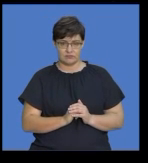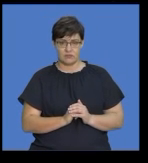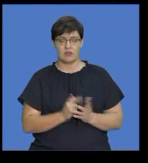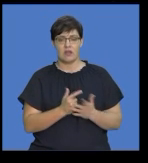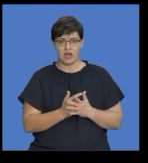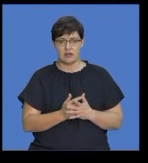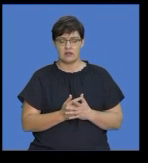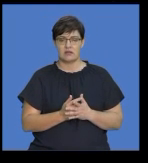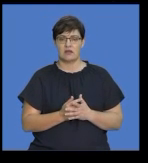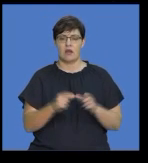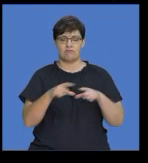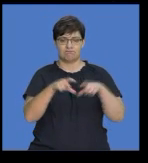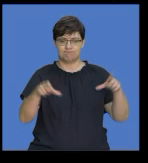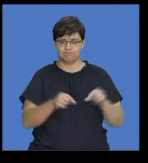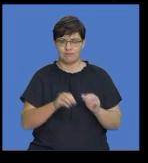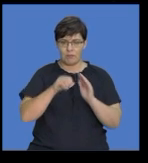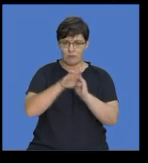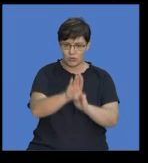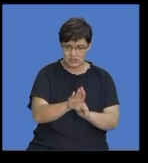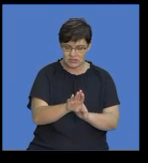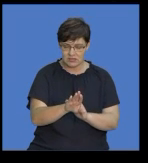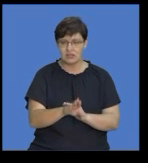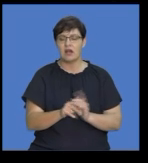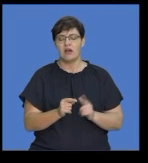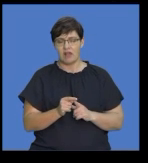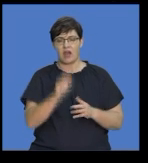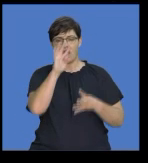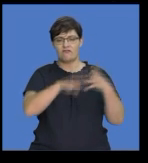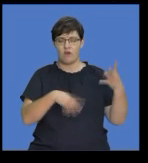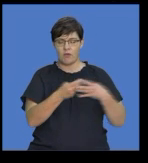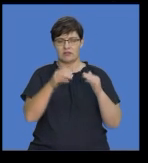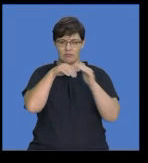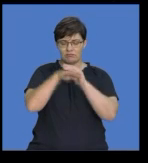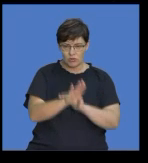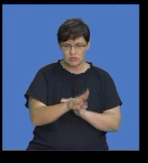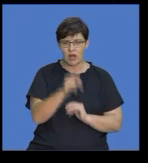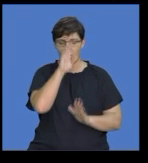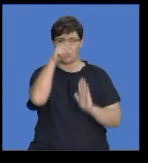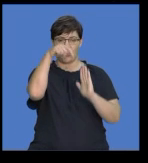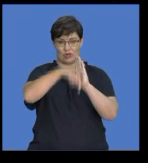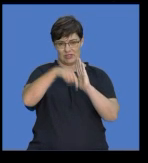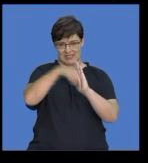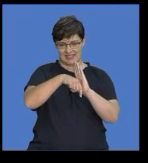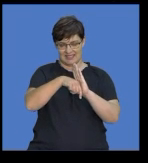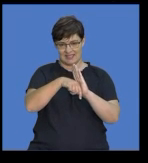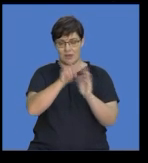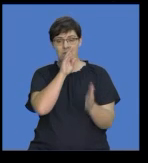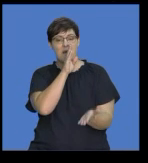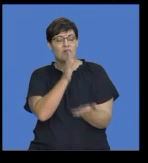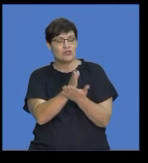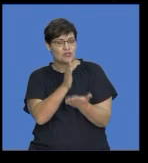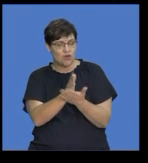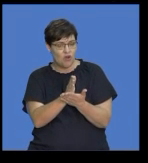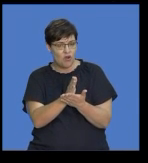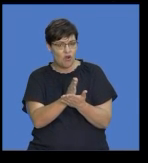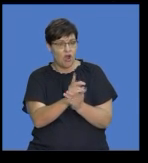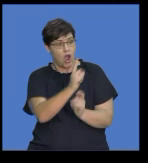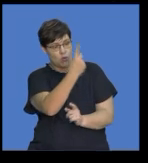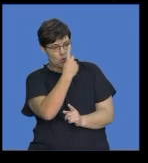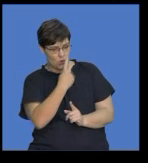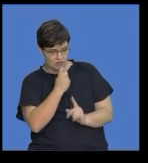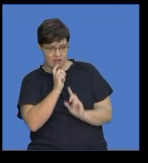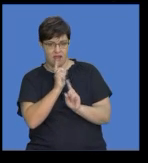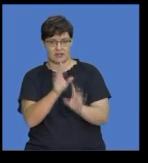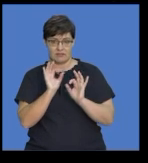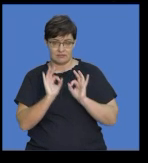Again, remember the format of the postcard. We look at the content. We need to ensure we answer the question provided. And we